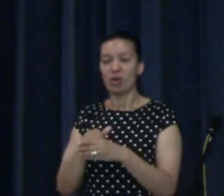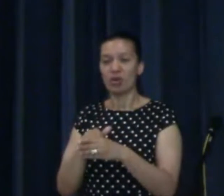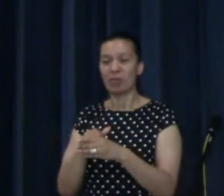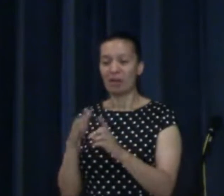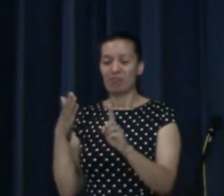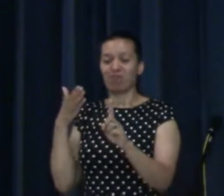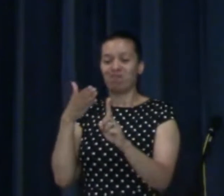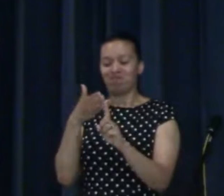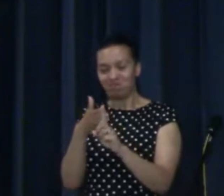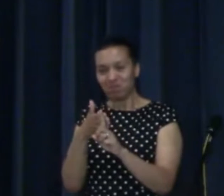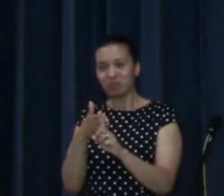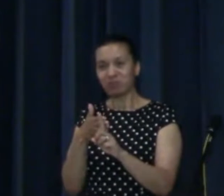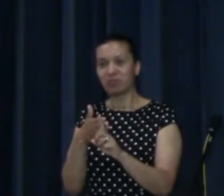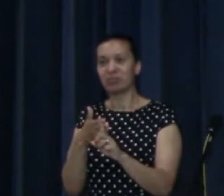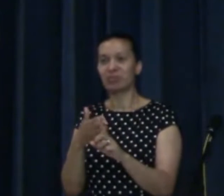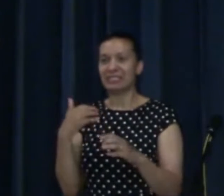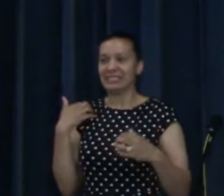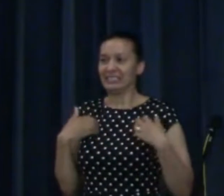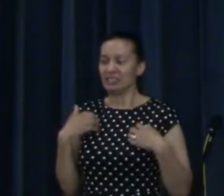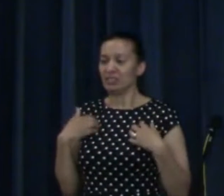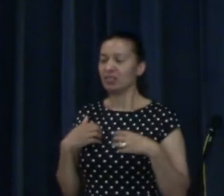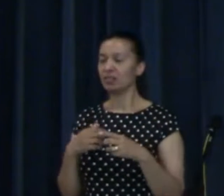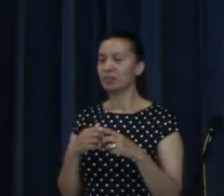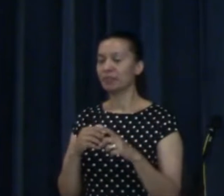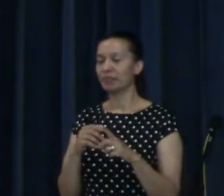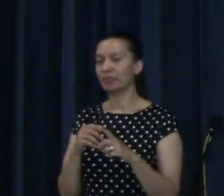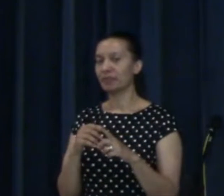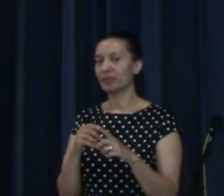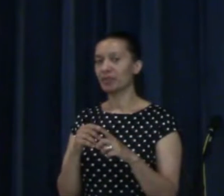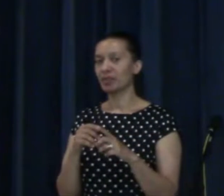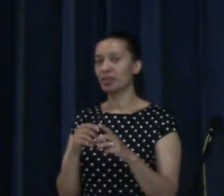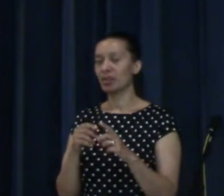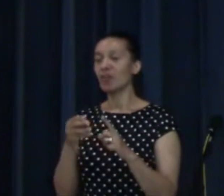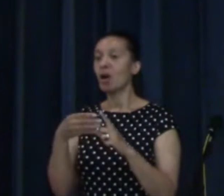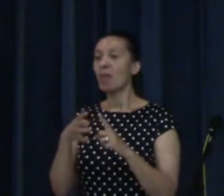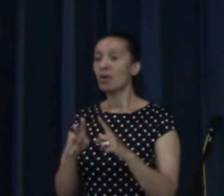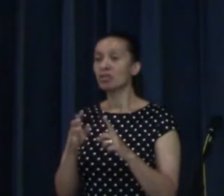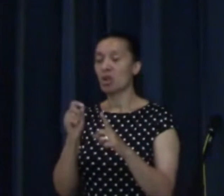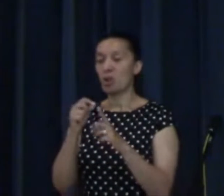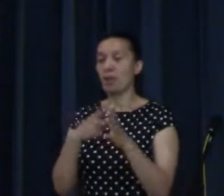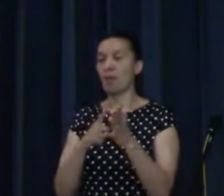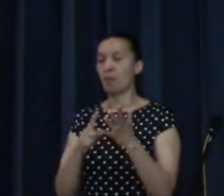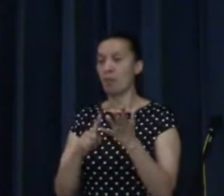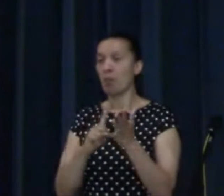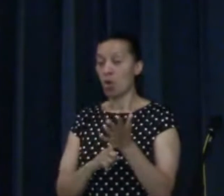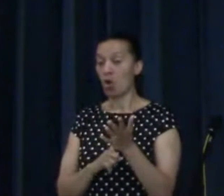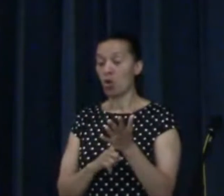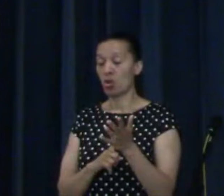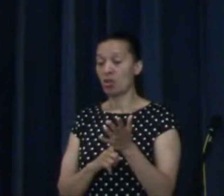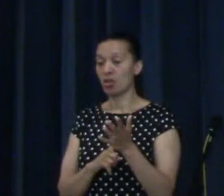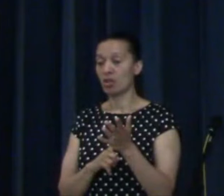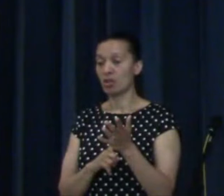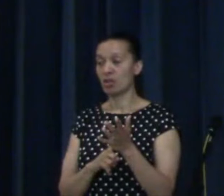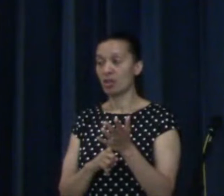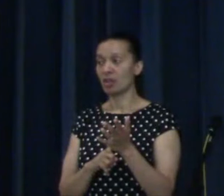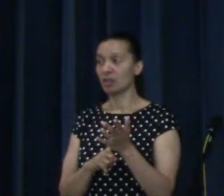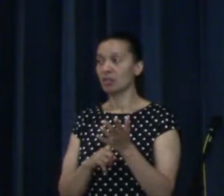of the Apostle Paul. A motivation that I believe that we should all share.